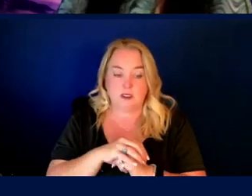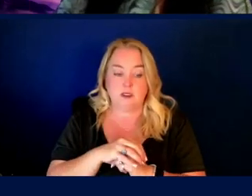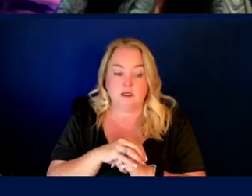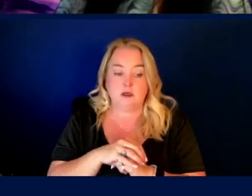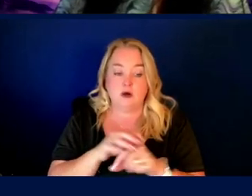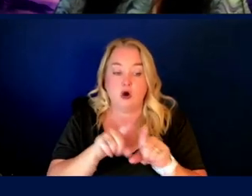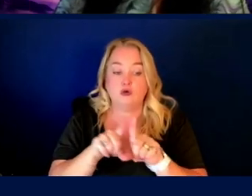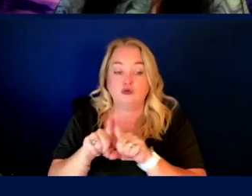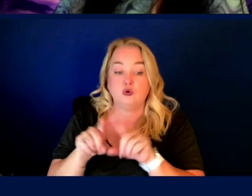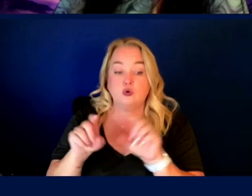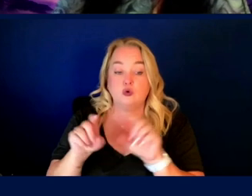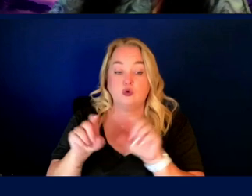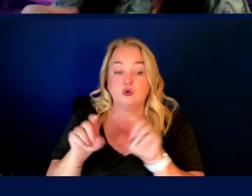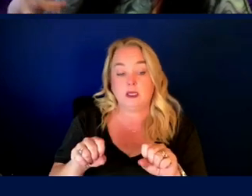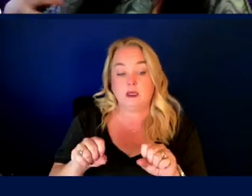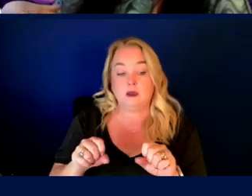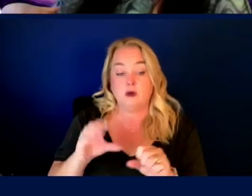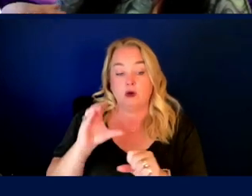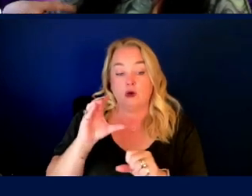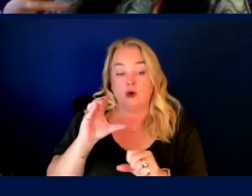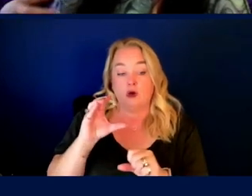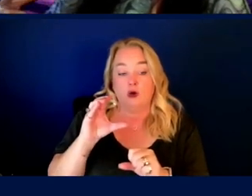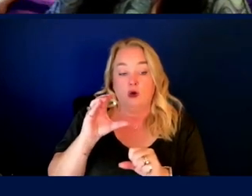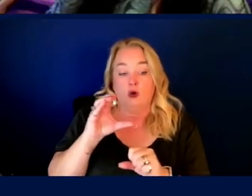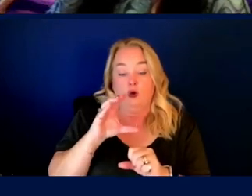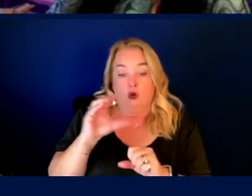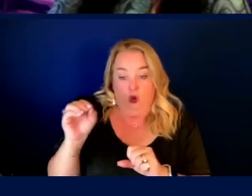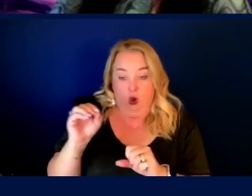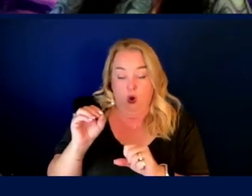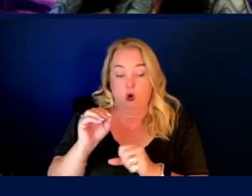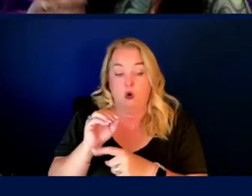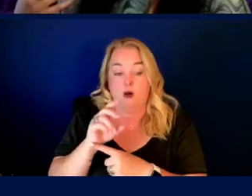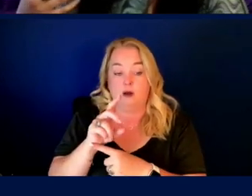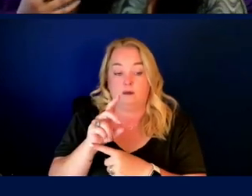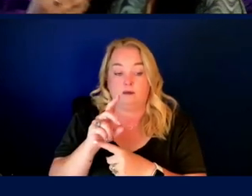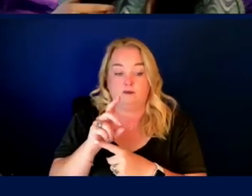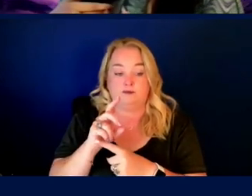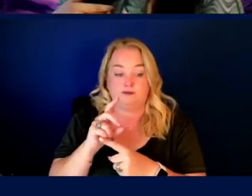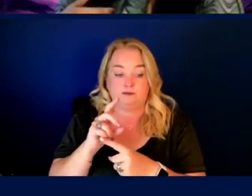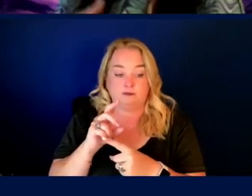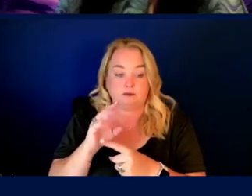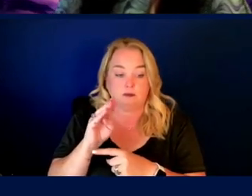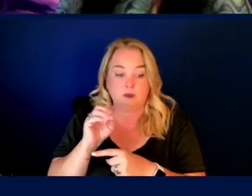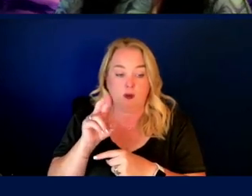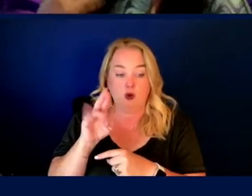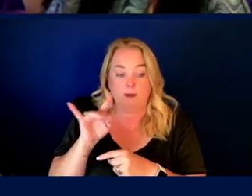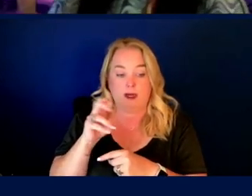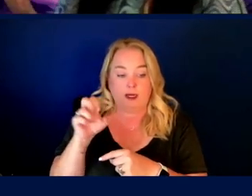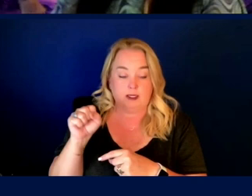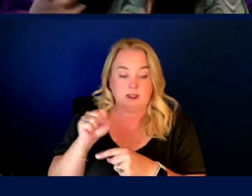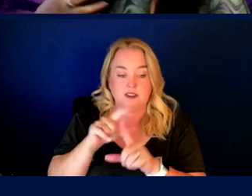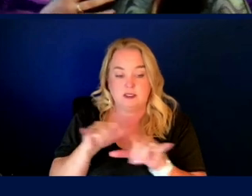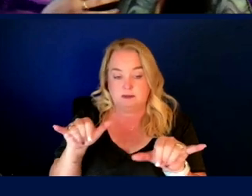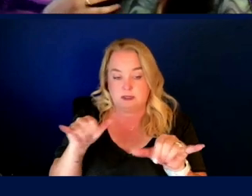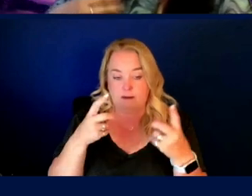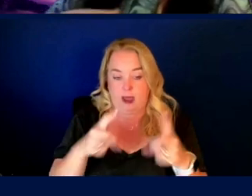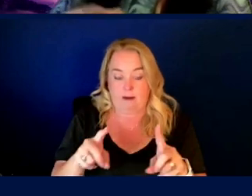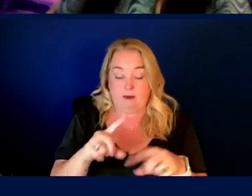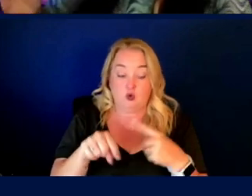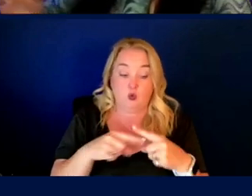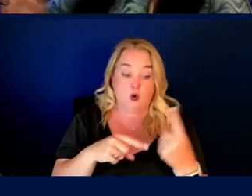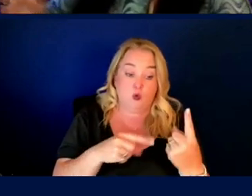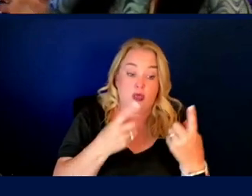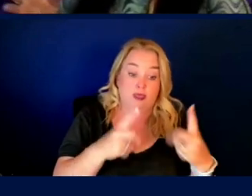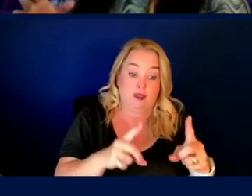this could also mean having comorbidities or multiple conditions at the same time. So perhaps they're interrelated. Uh, so when one flares, the other one